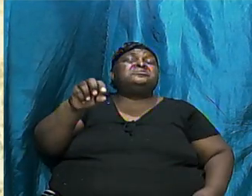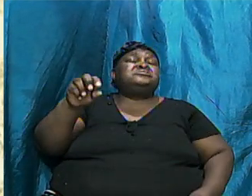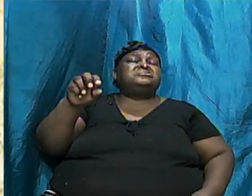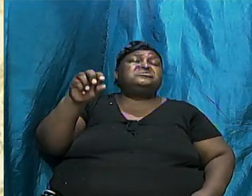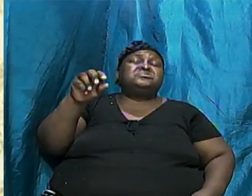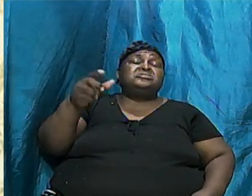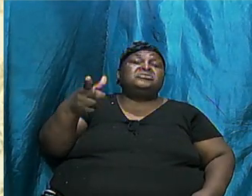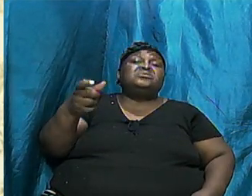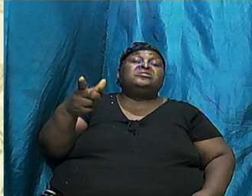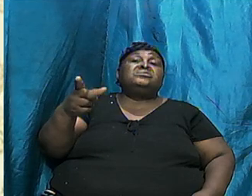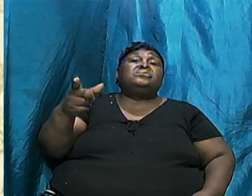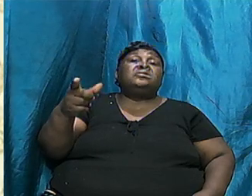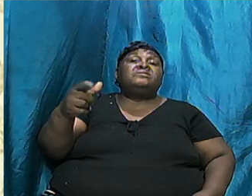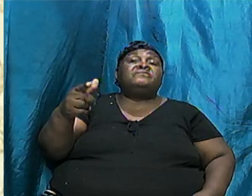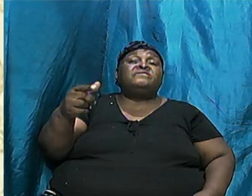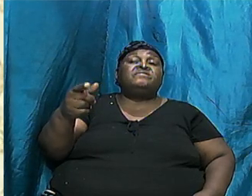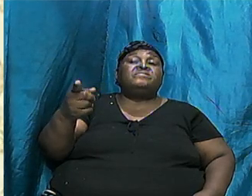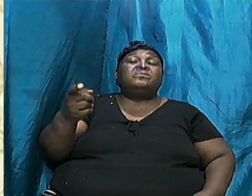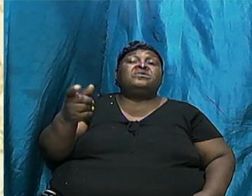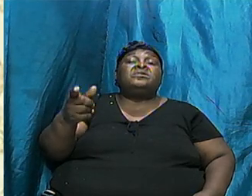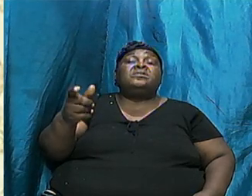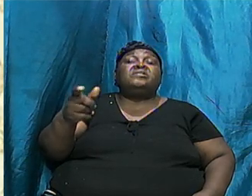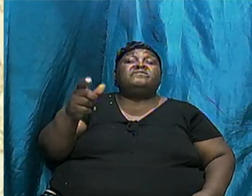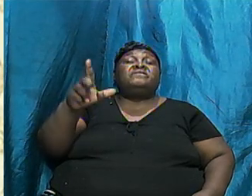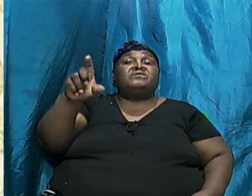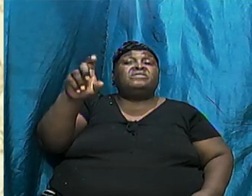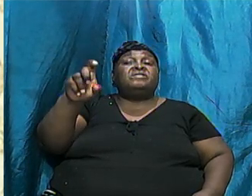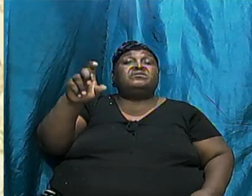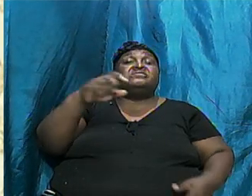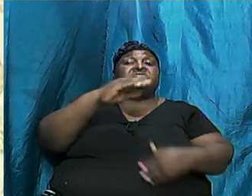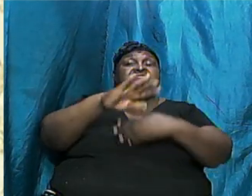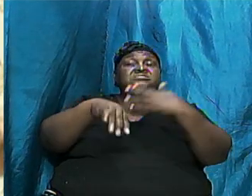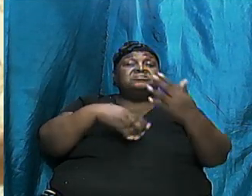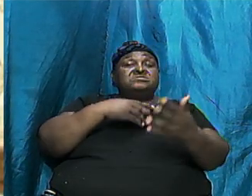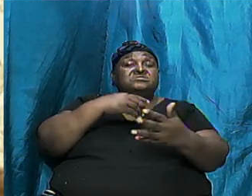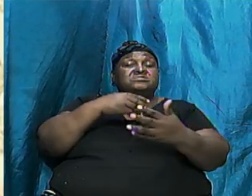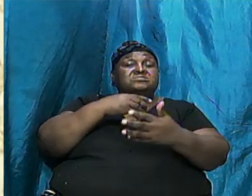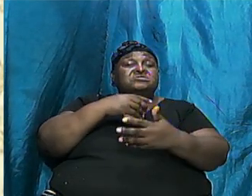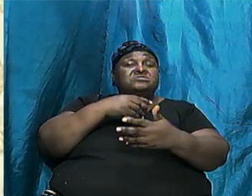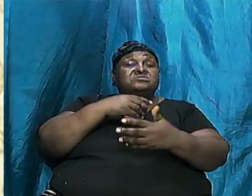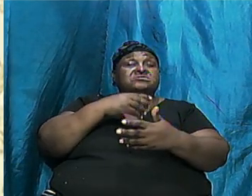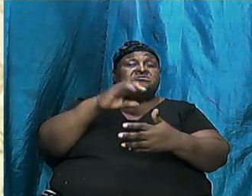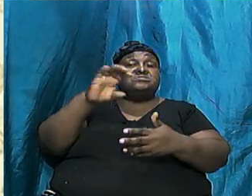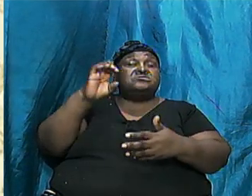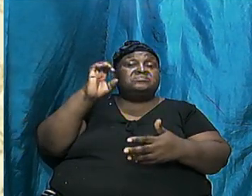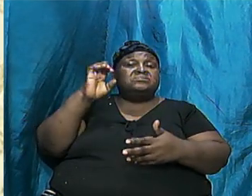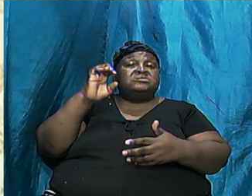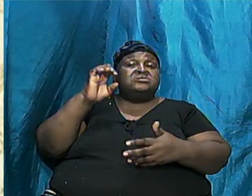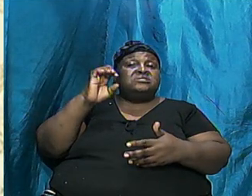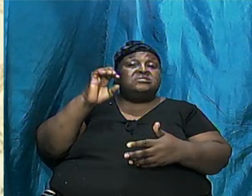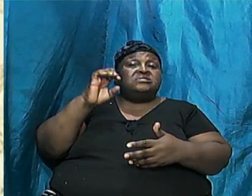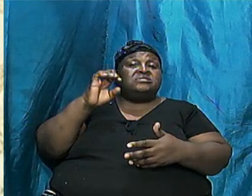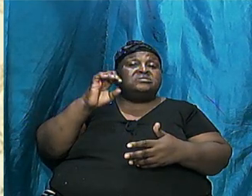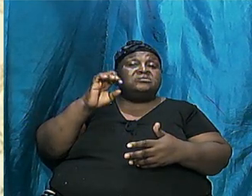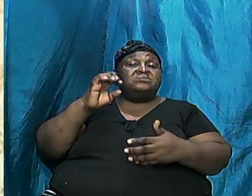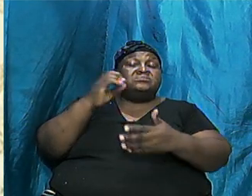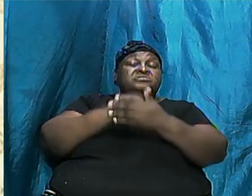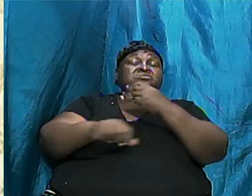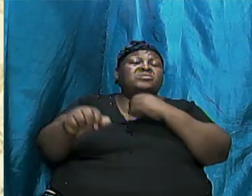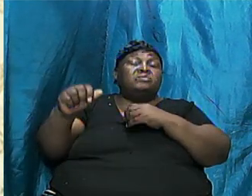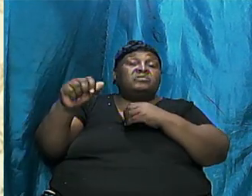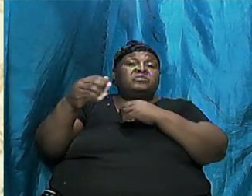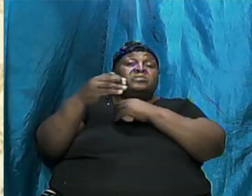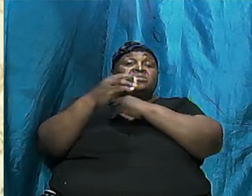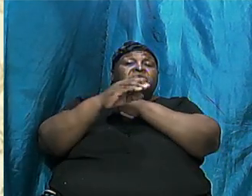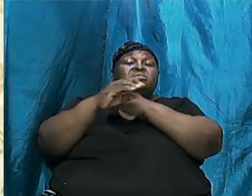there are some names of some country which was only changed recently within the time